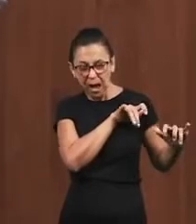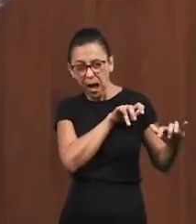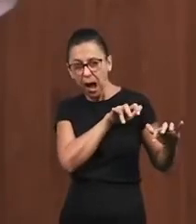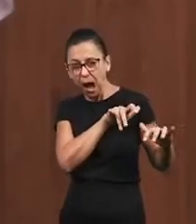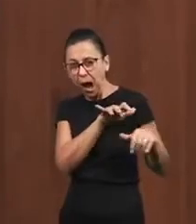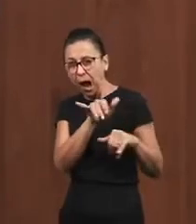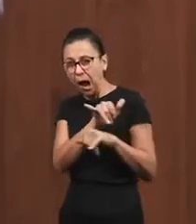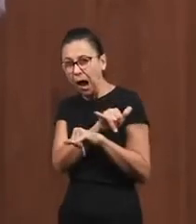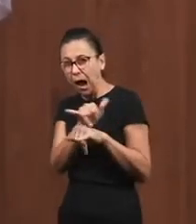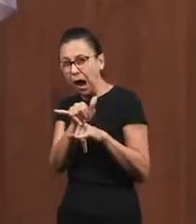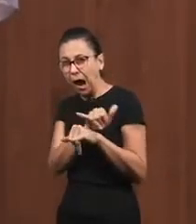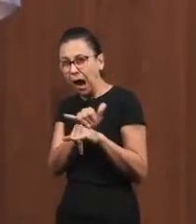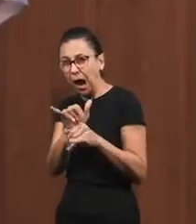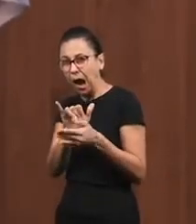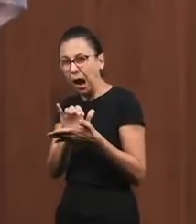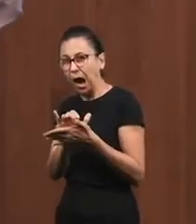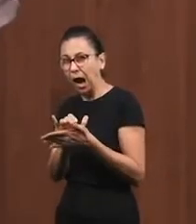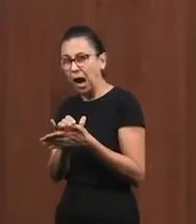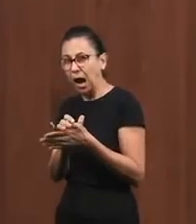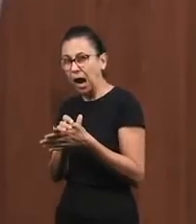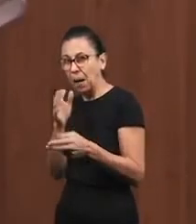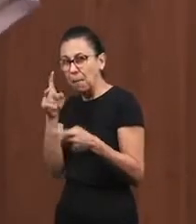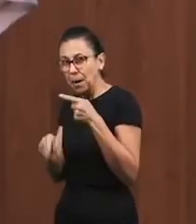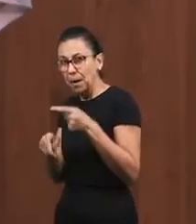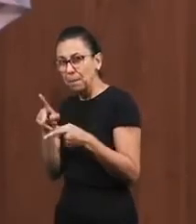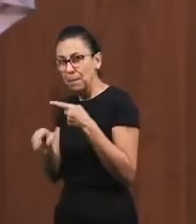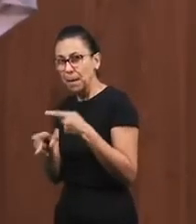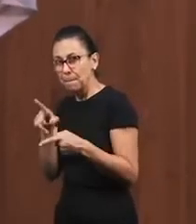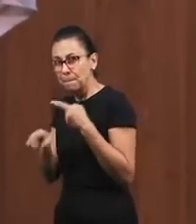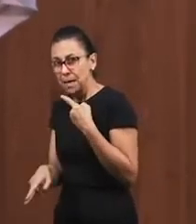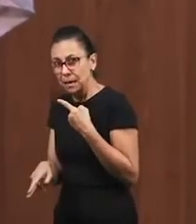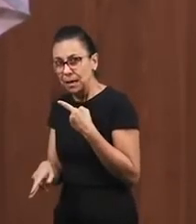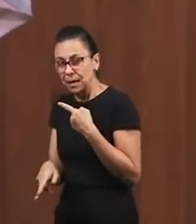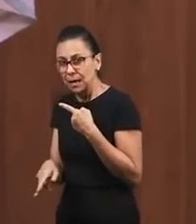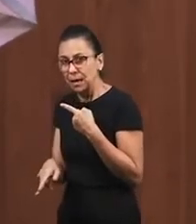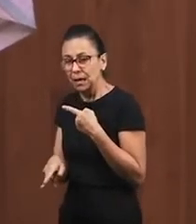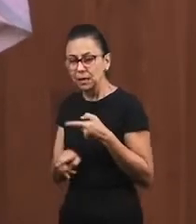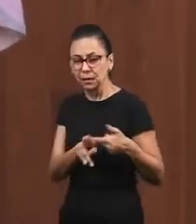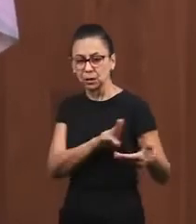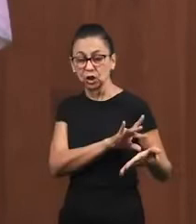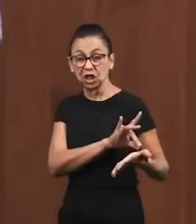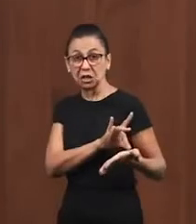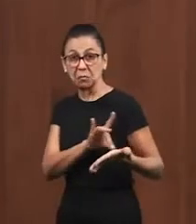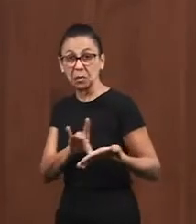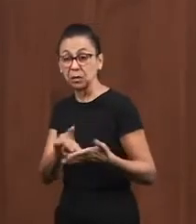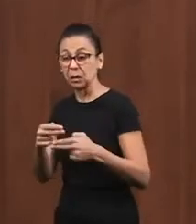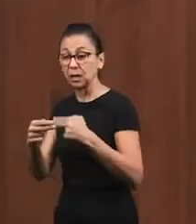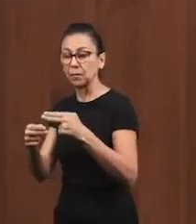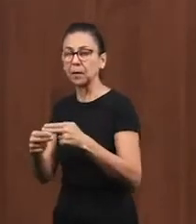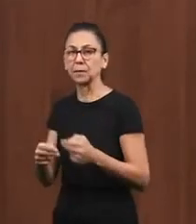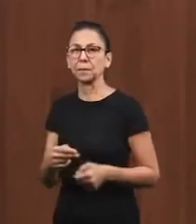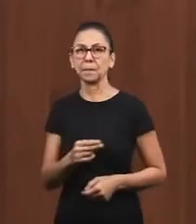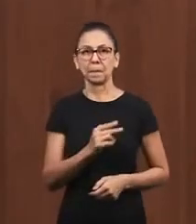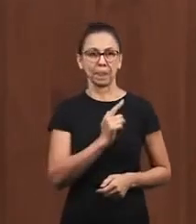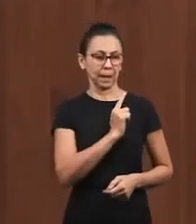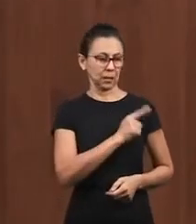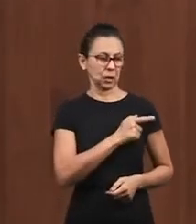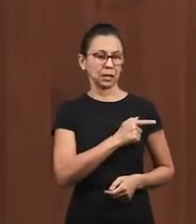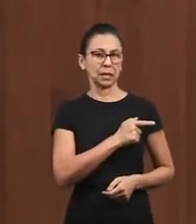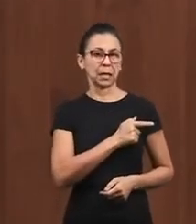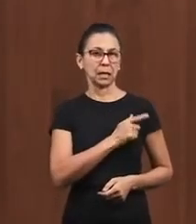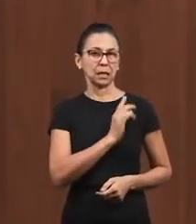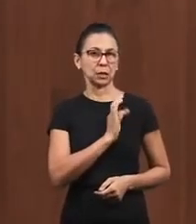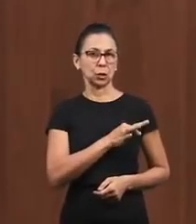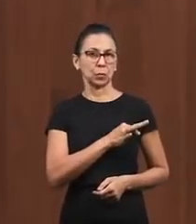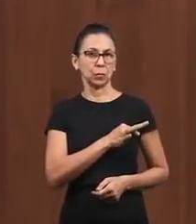Nehemiah had in his heart that God put in his heart the enemies of Nehemiah were Jessen Tobiah